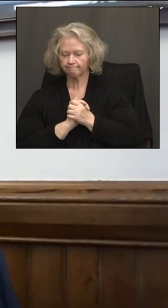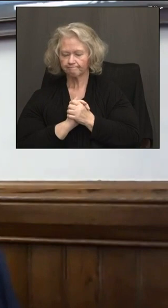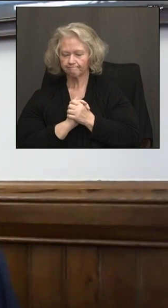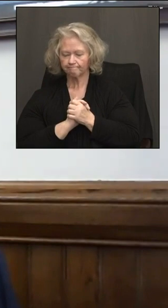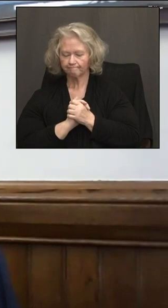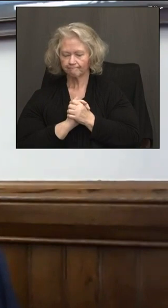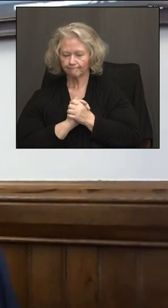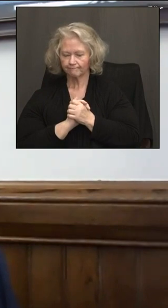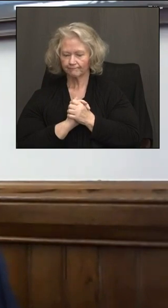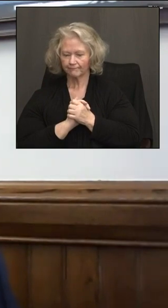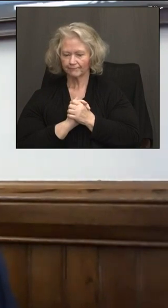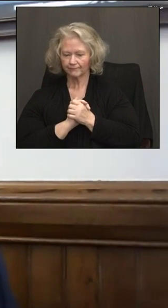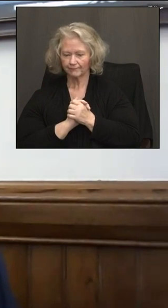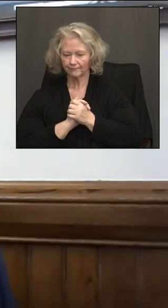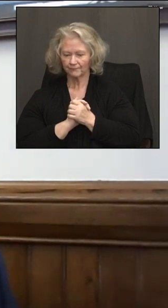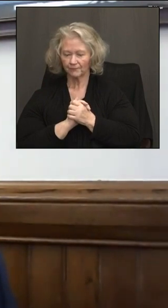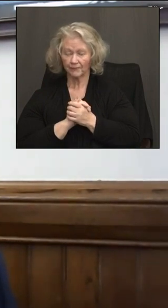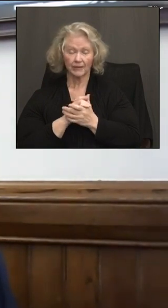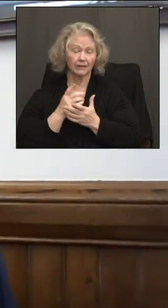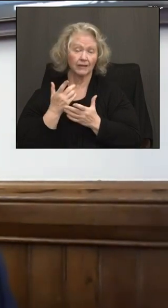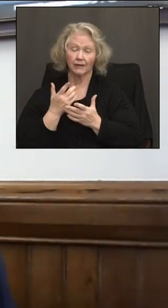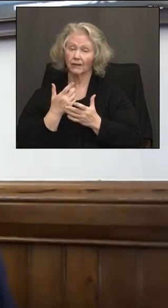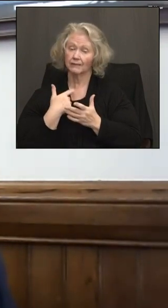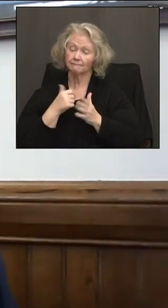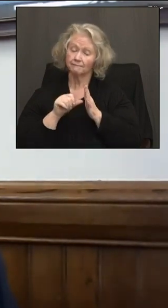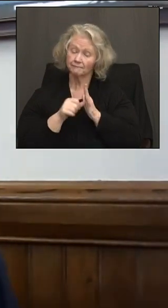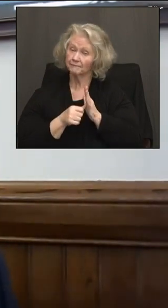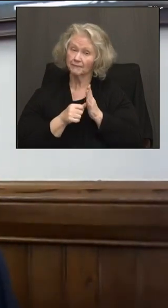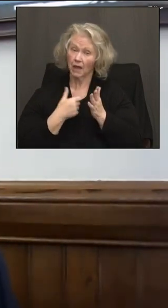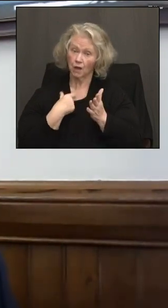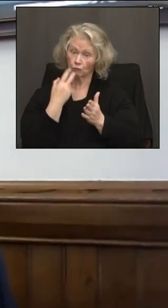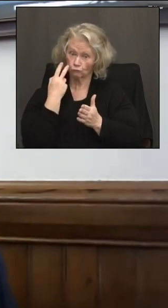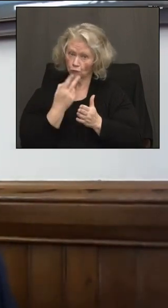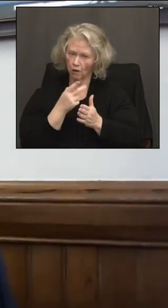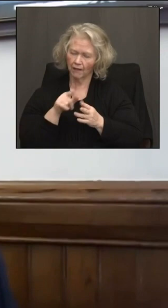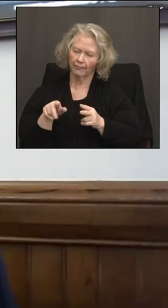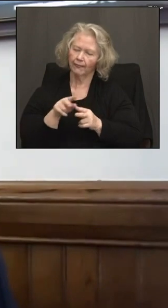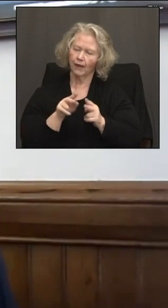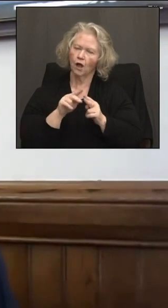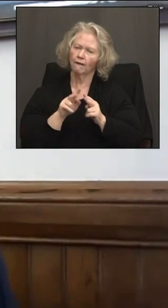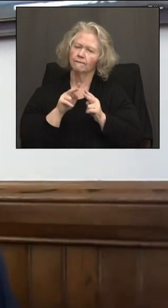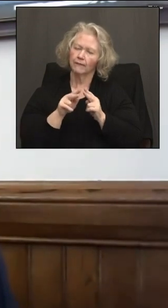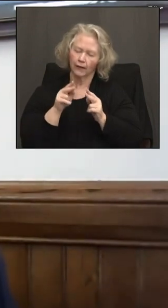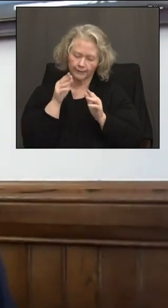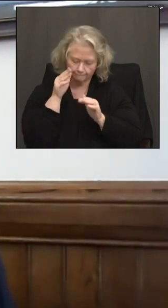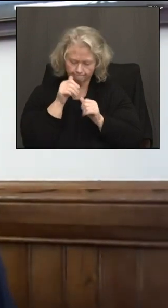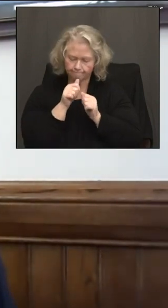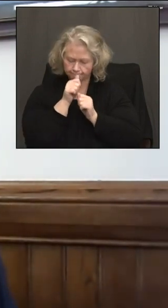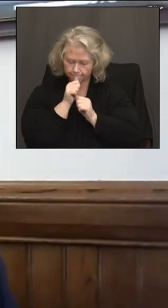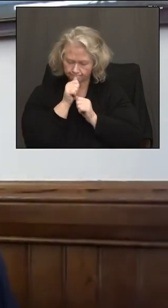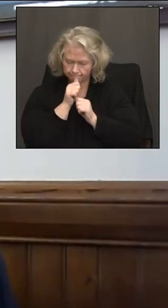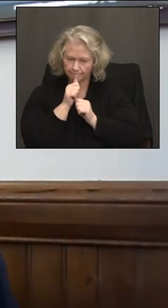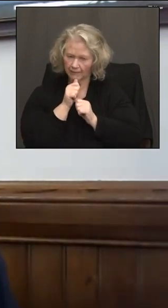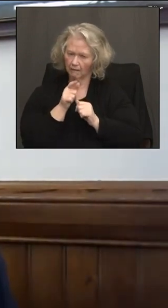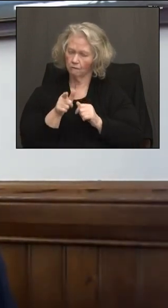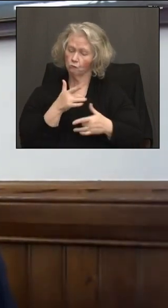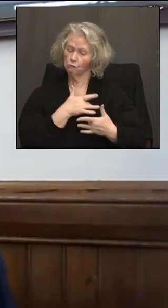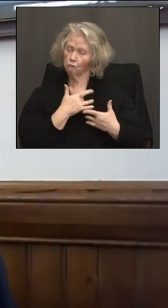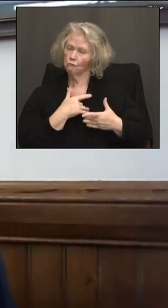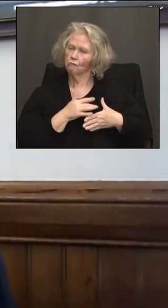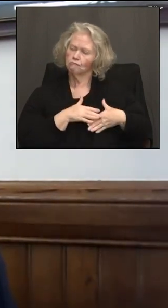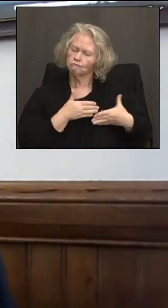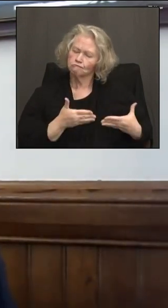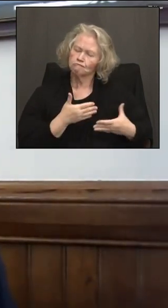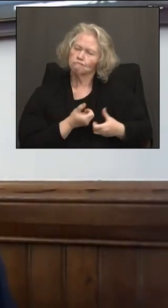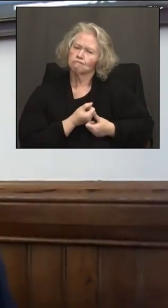Is there anything that we saw is that they have perseverance. They spoke from the heart and they spoke about what